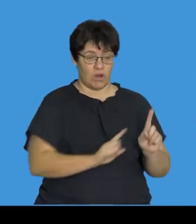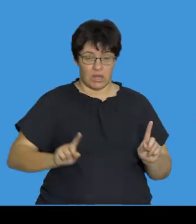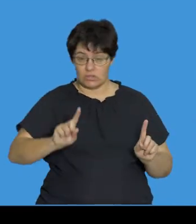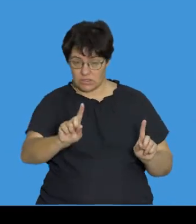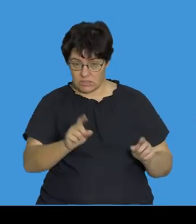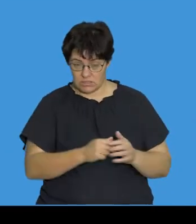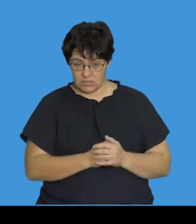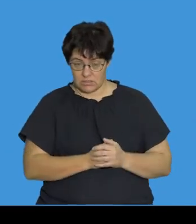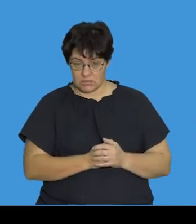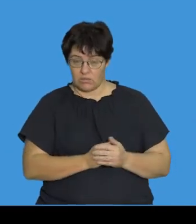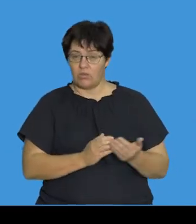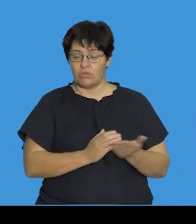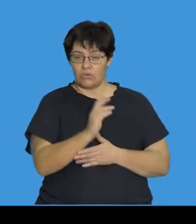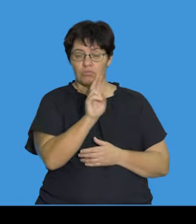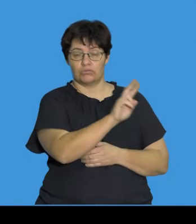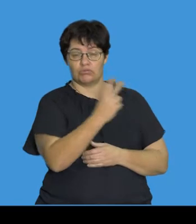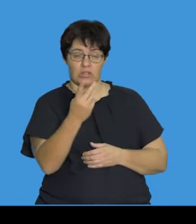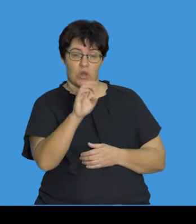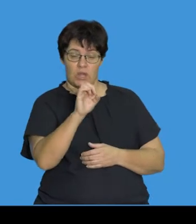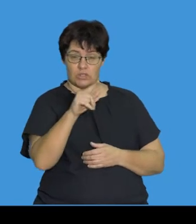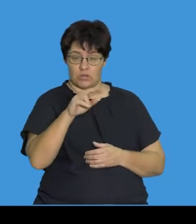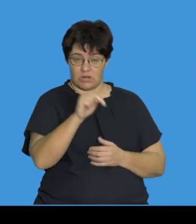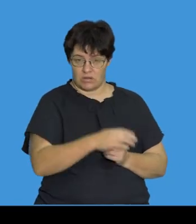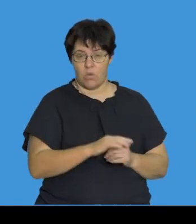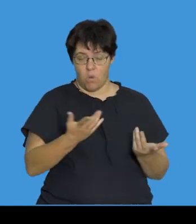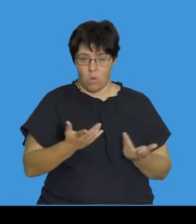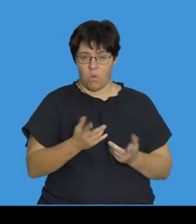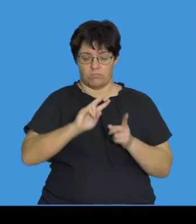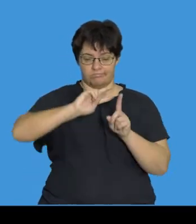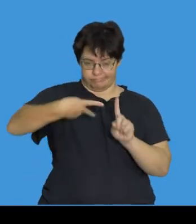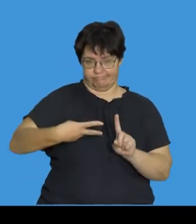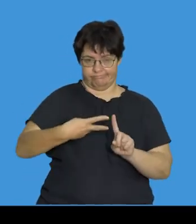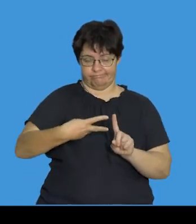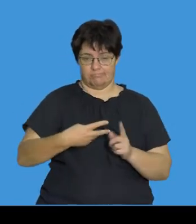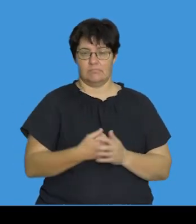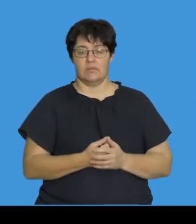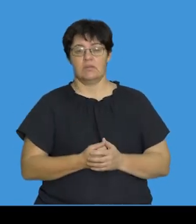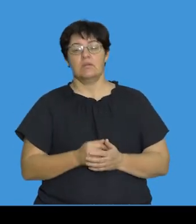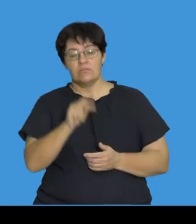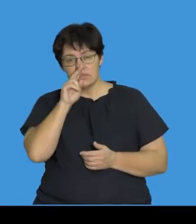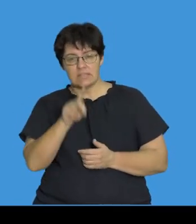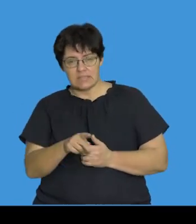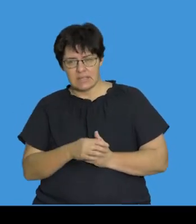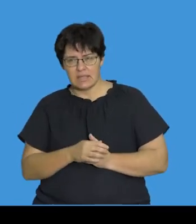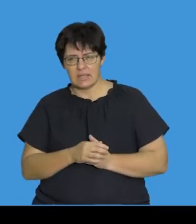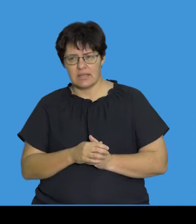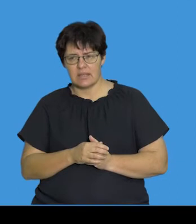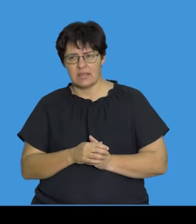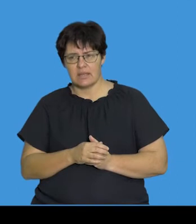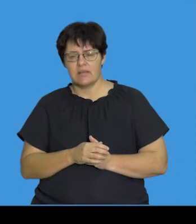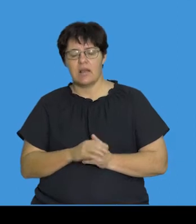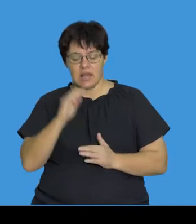relocation of genetic material and that can occur through translocation or inversion. And in this image, we're seeing